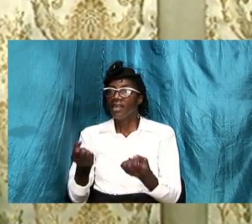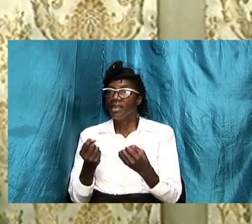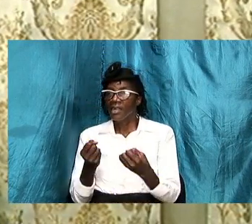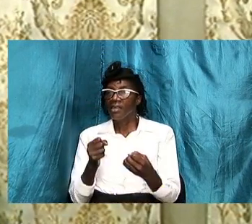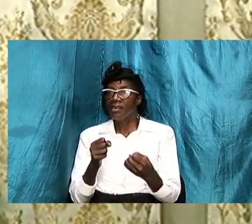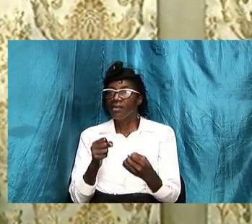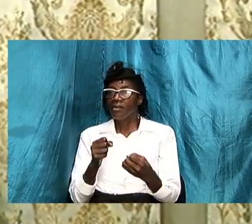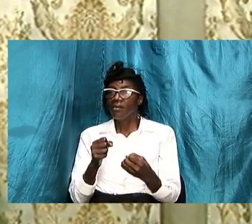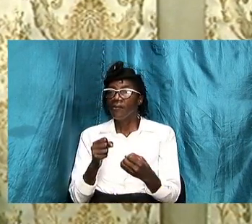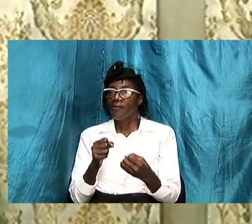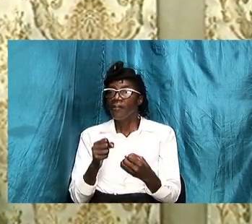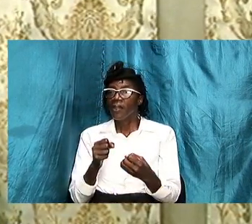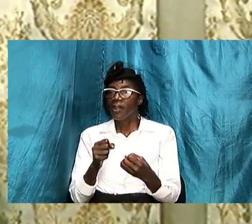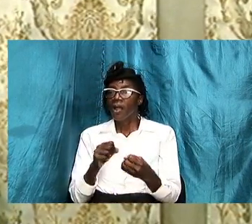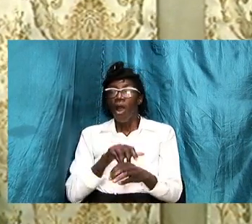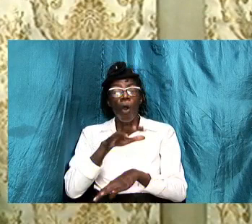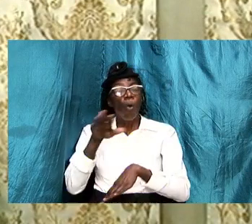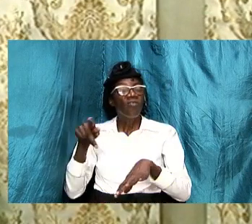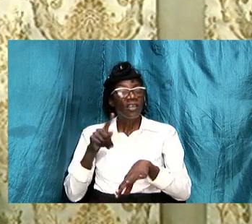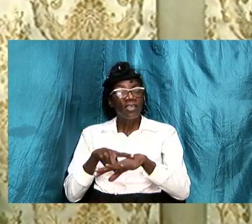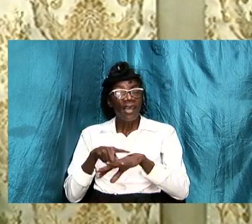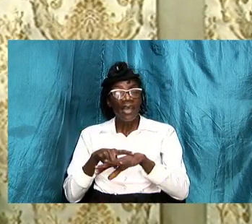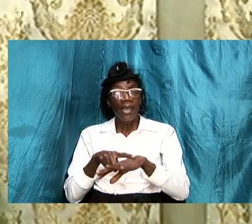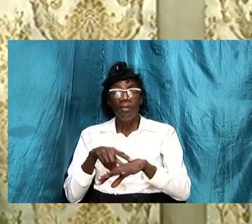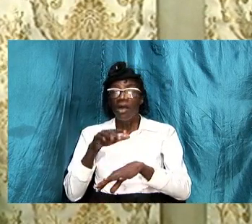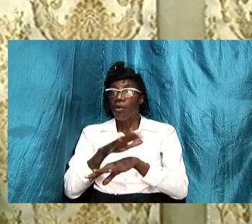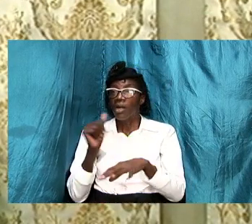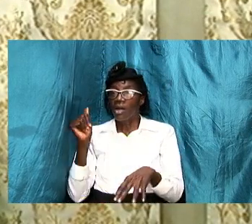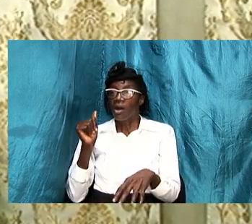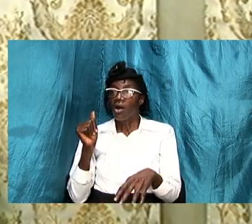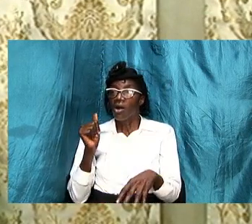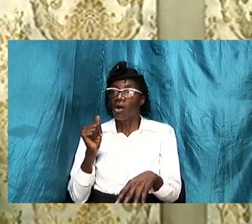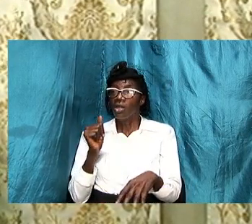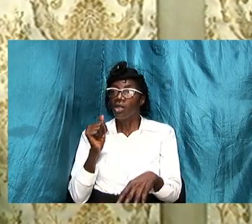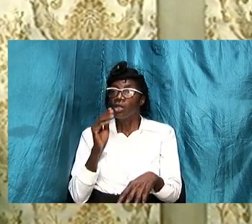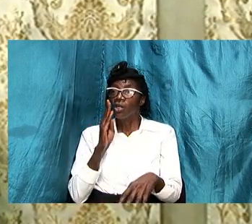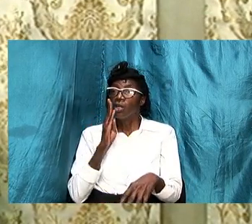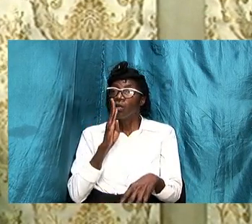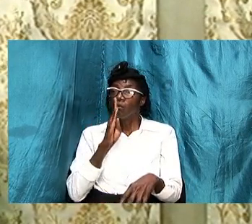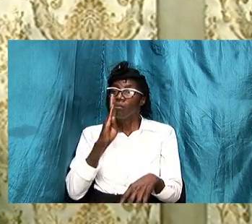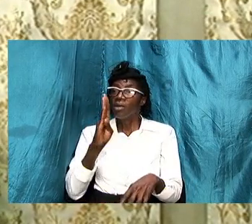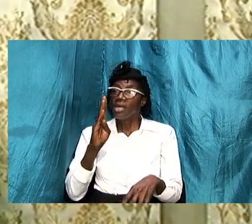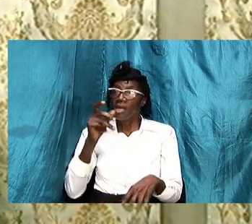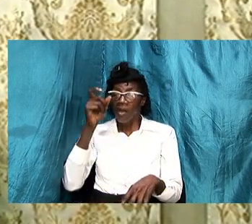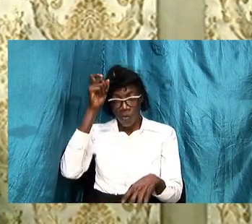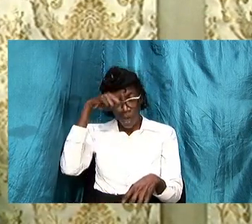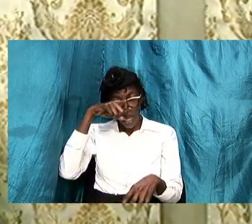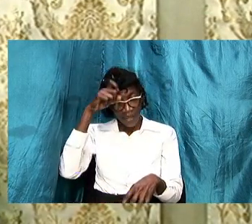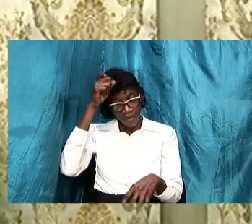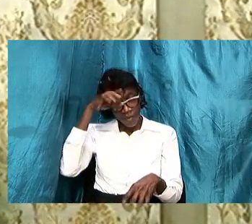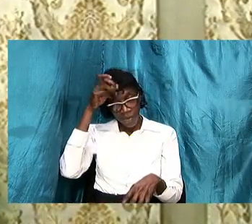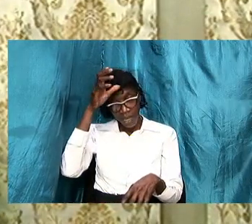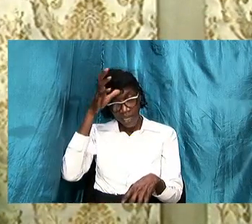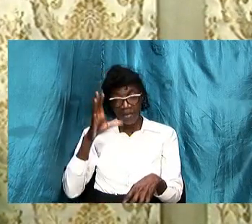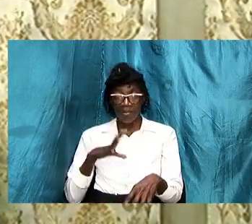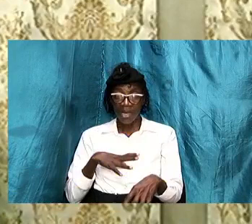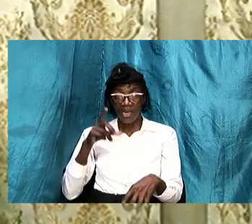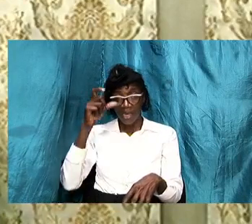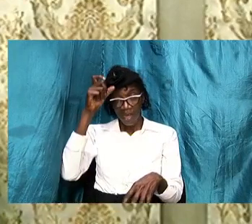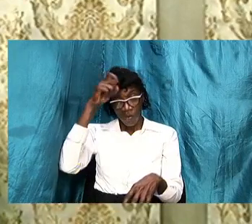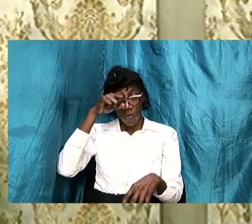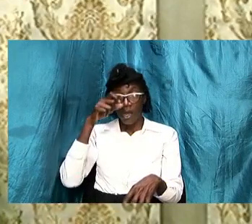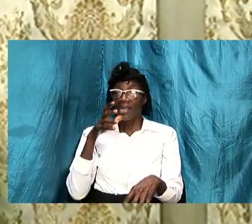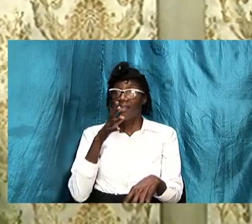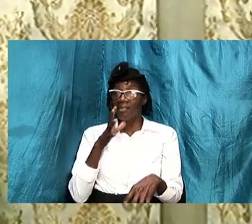time and we are called upon to be wise so wise men wise lady